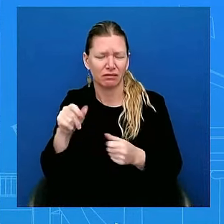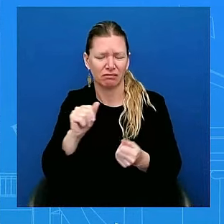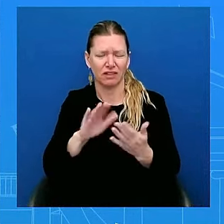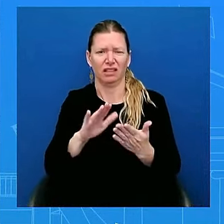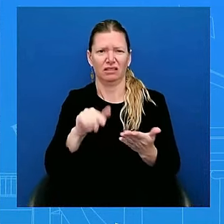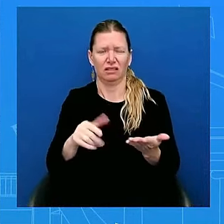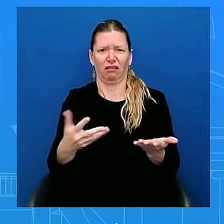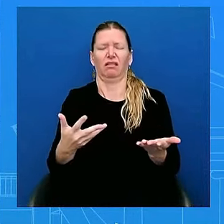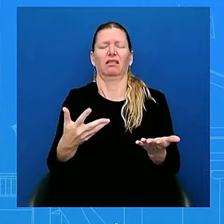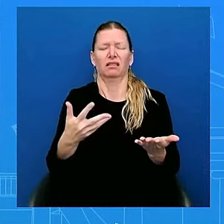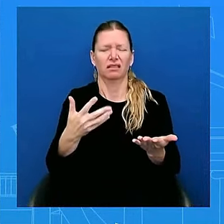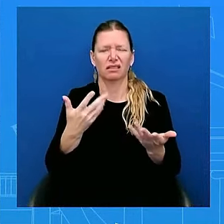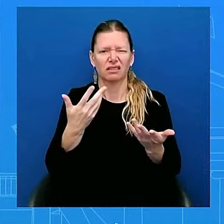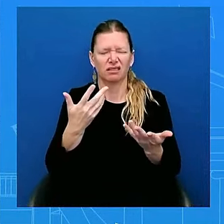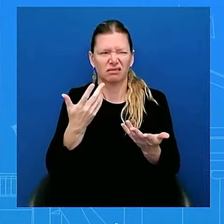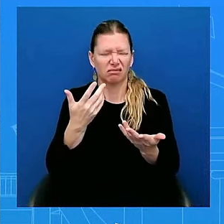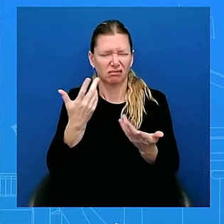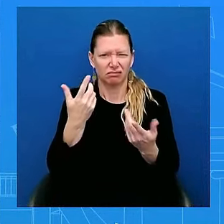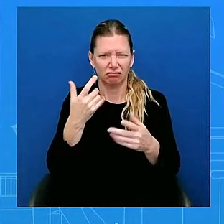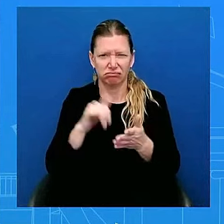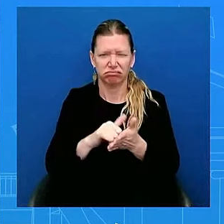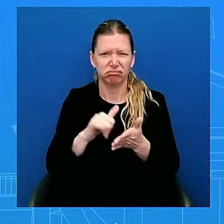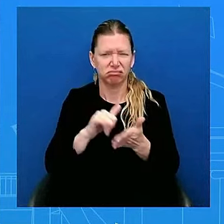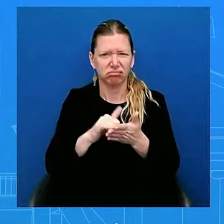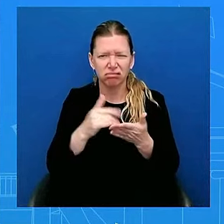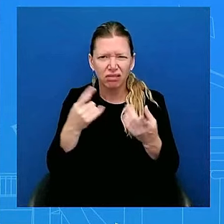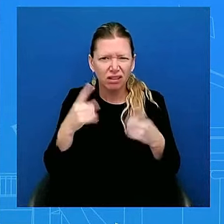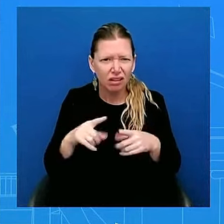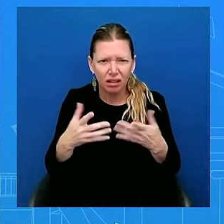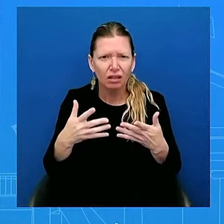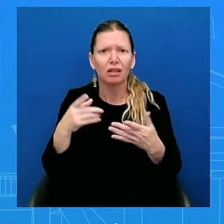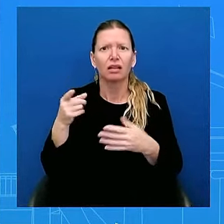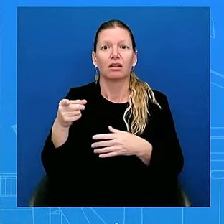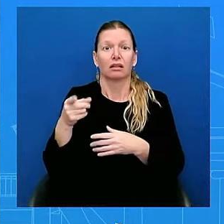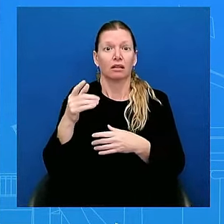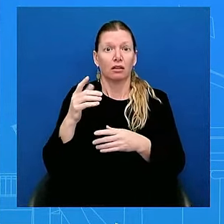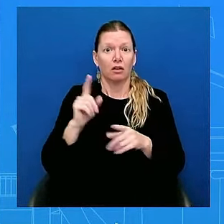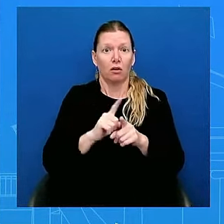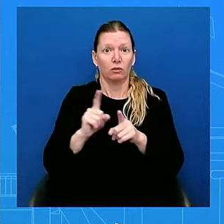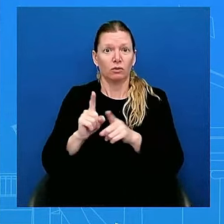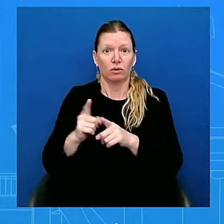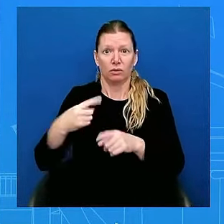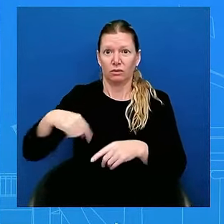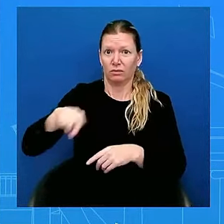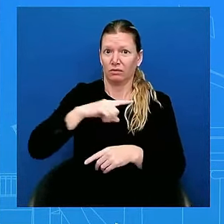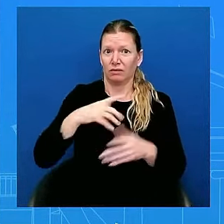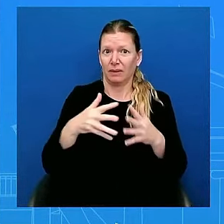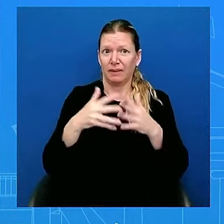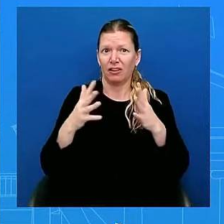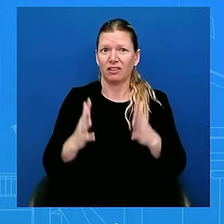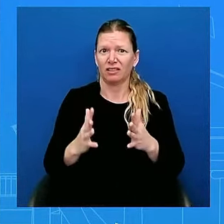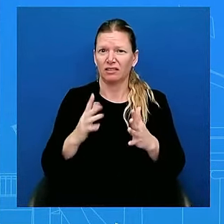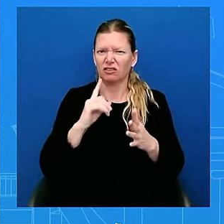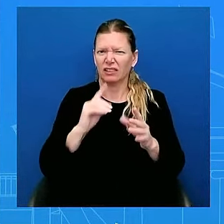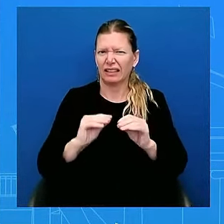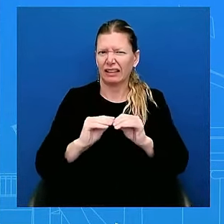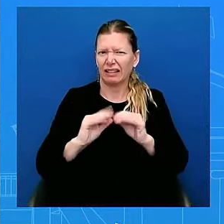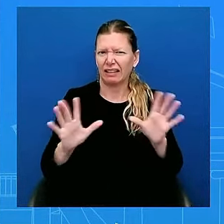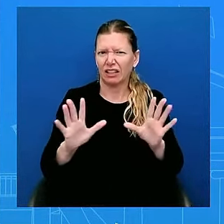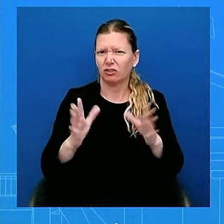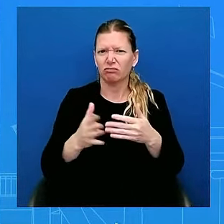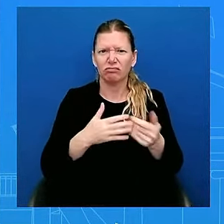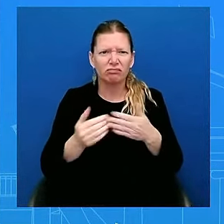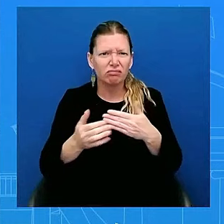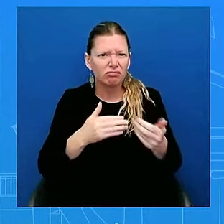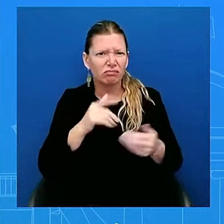that all of us as Americans, regardless of who we are or where we live, should be able to